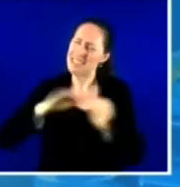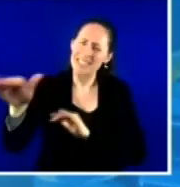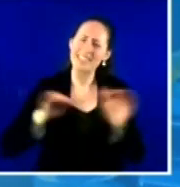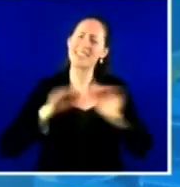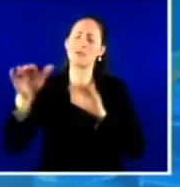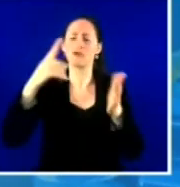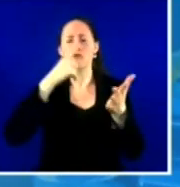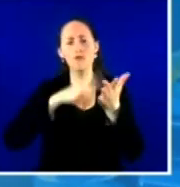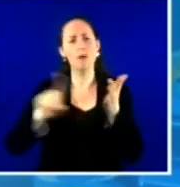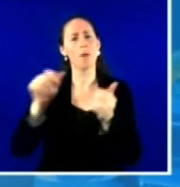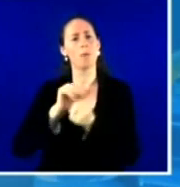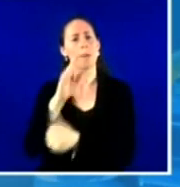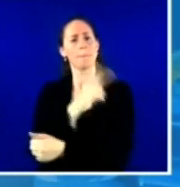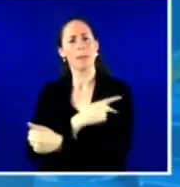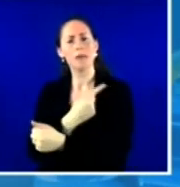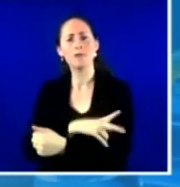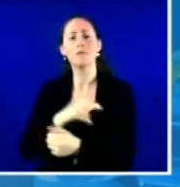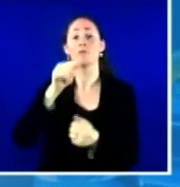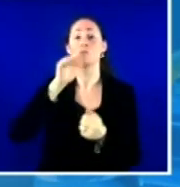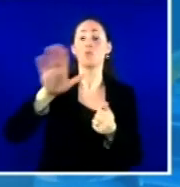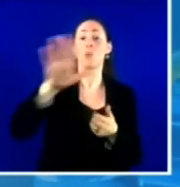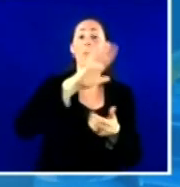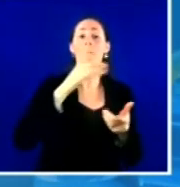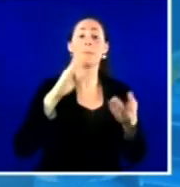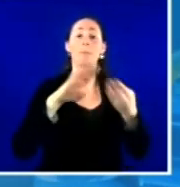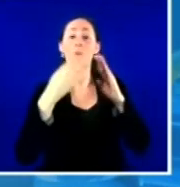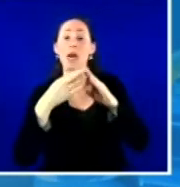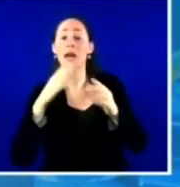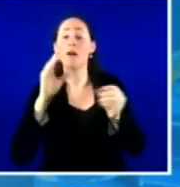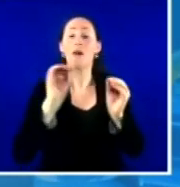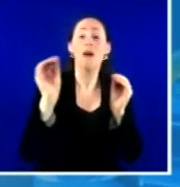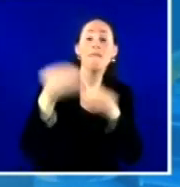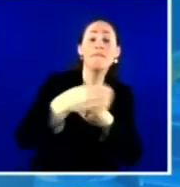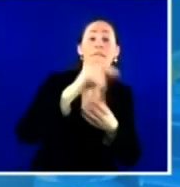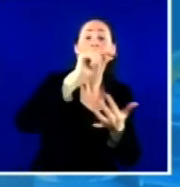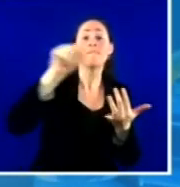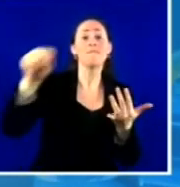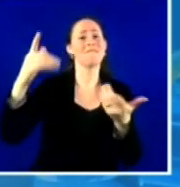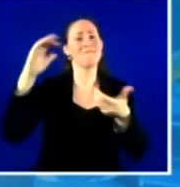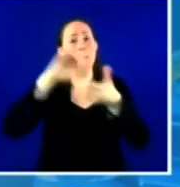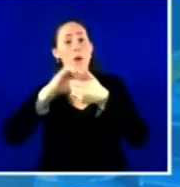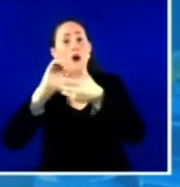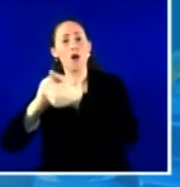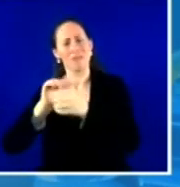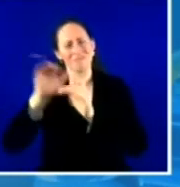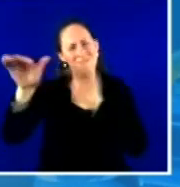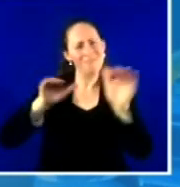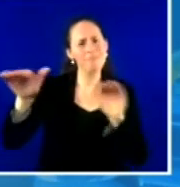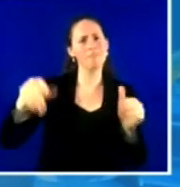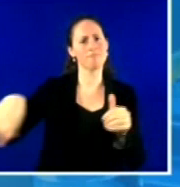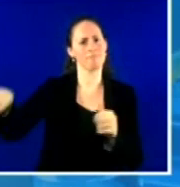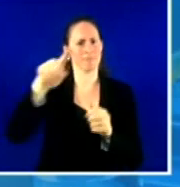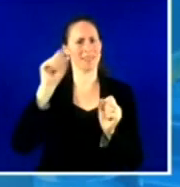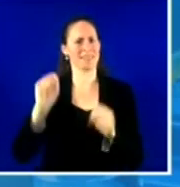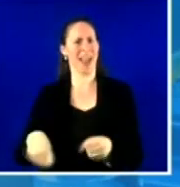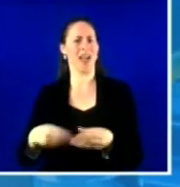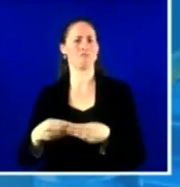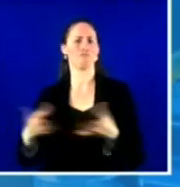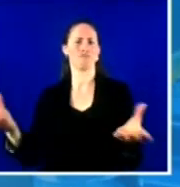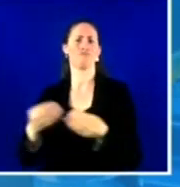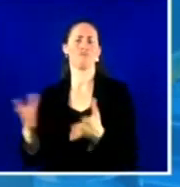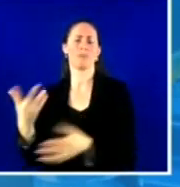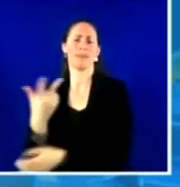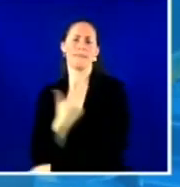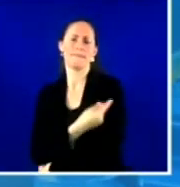community organizations, serving as a public vaccine ambassador, again, recurring themes, encouraging healthcare colleagues